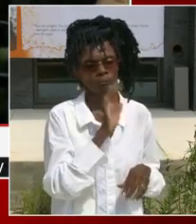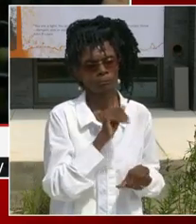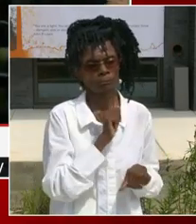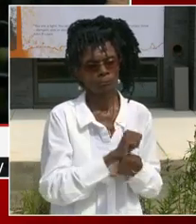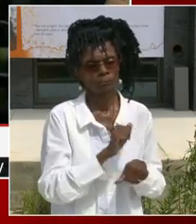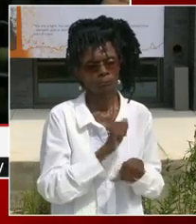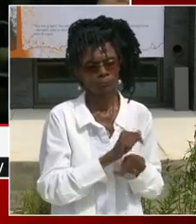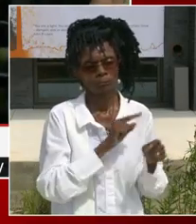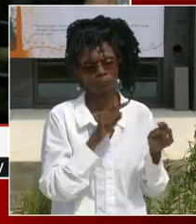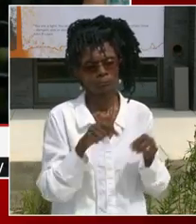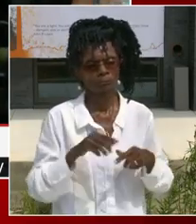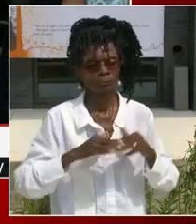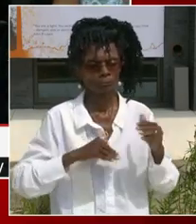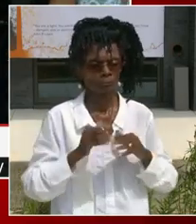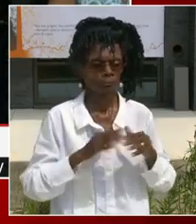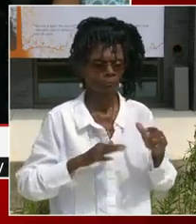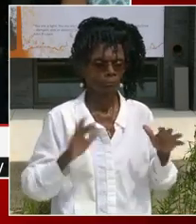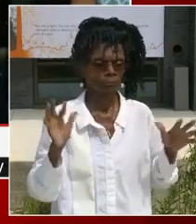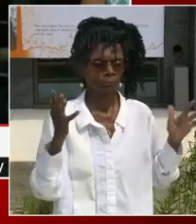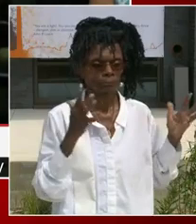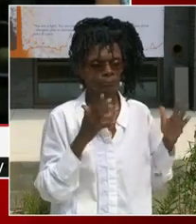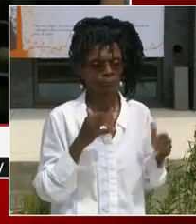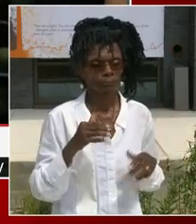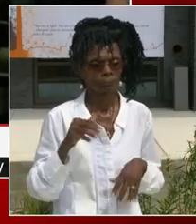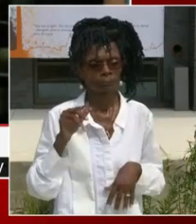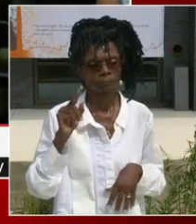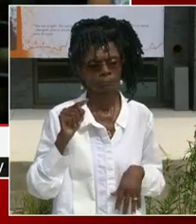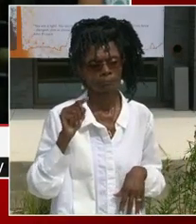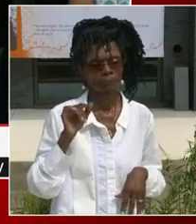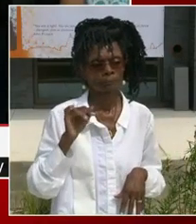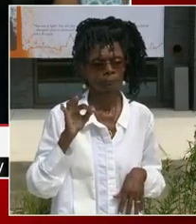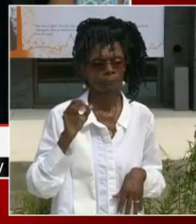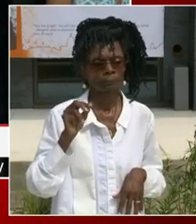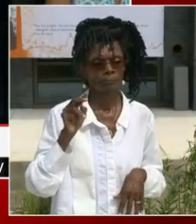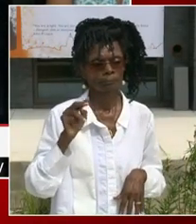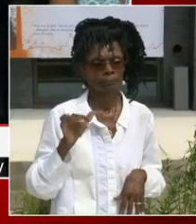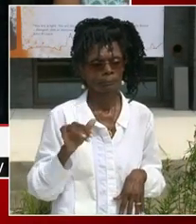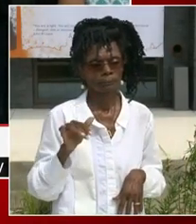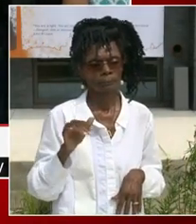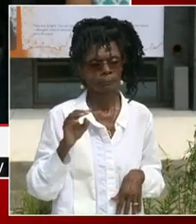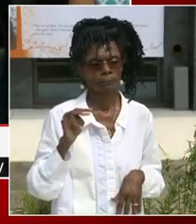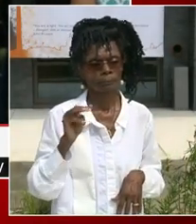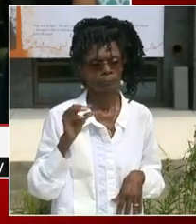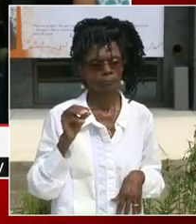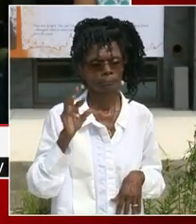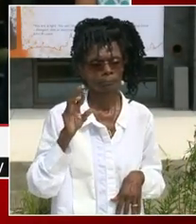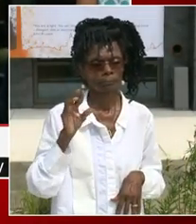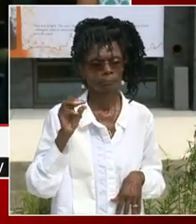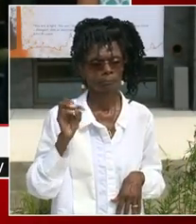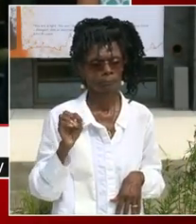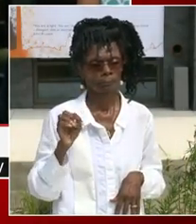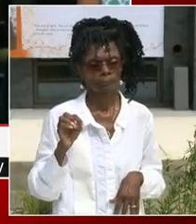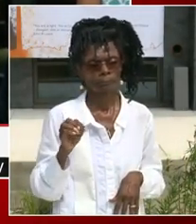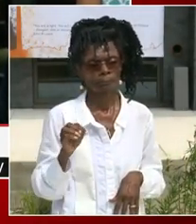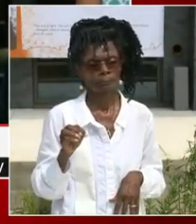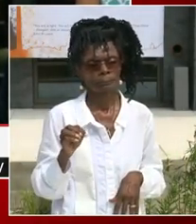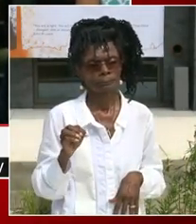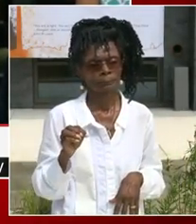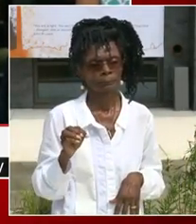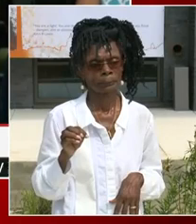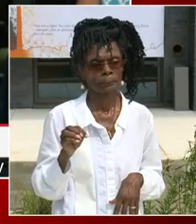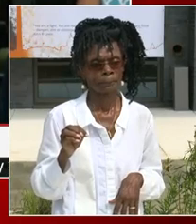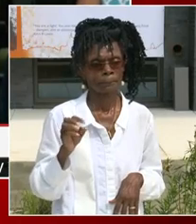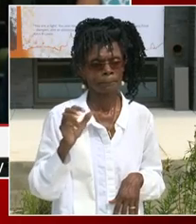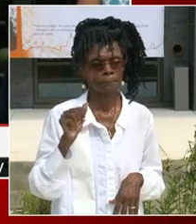I'd like to thank Tiffany Moore and the DGS Capital Construction Division. Also, thank you, ANC 4C